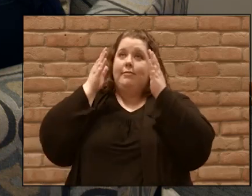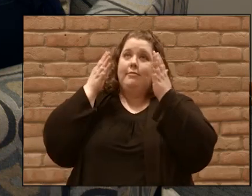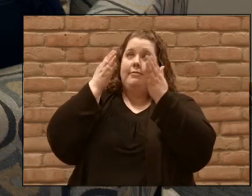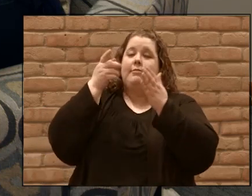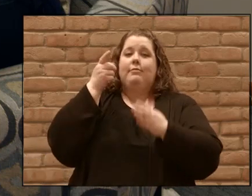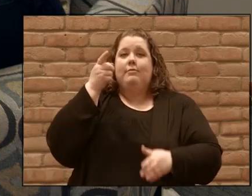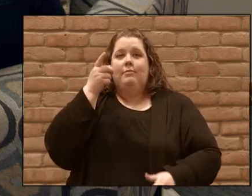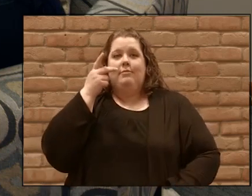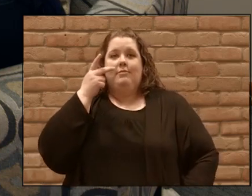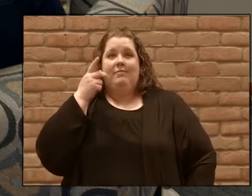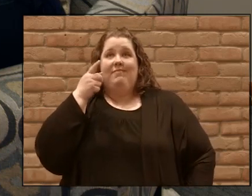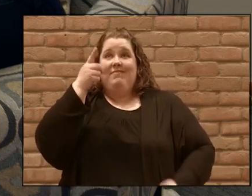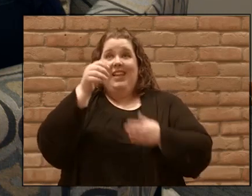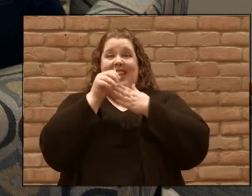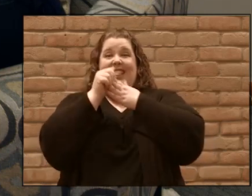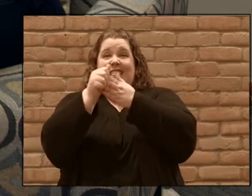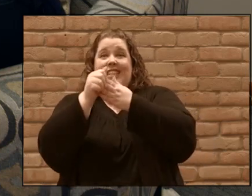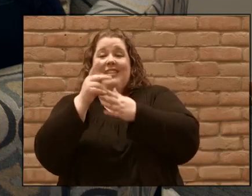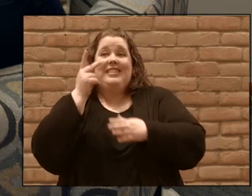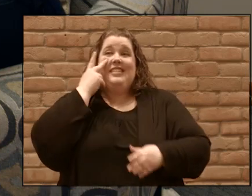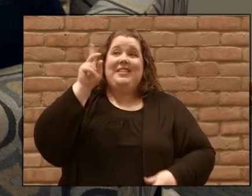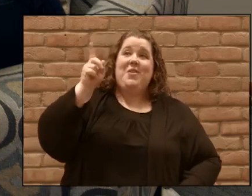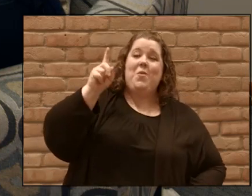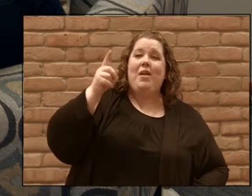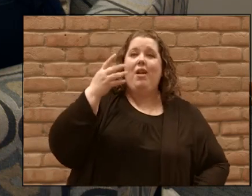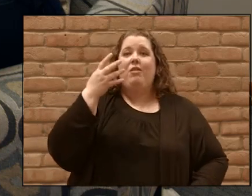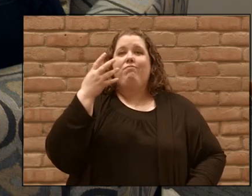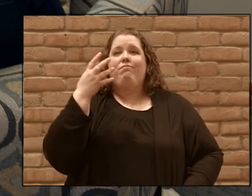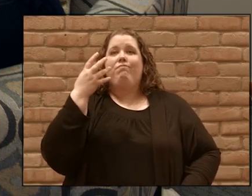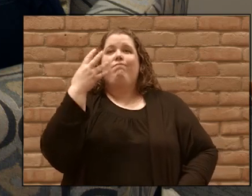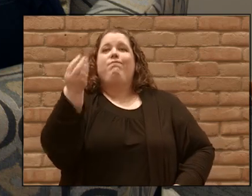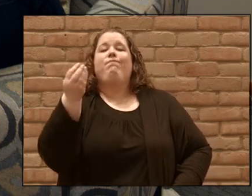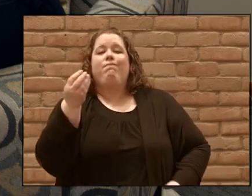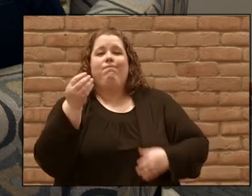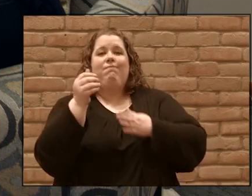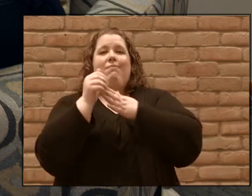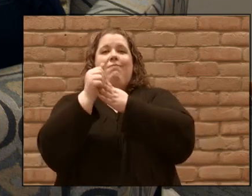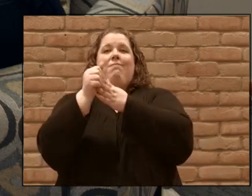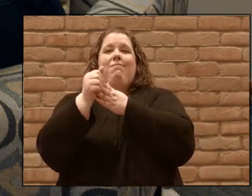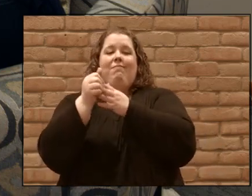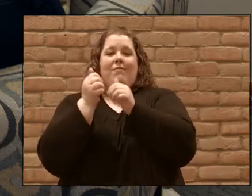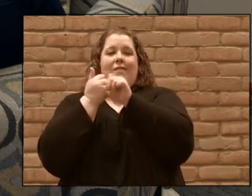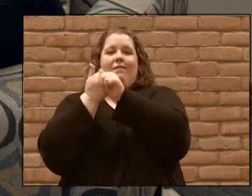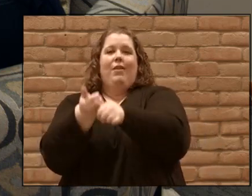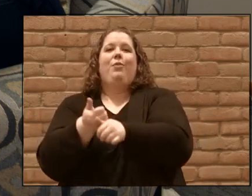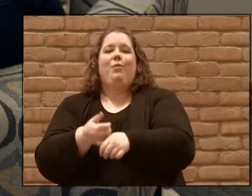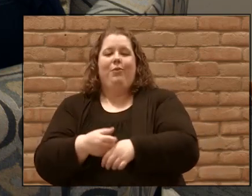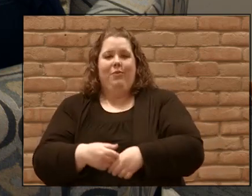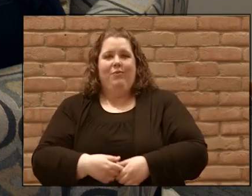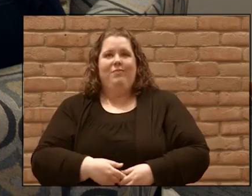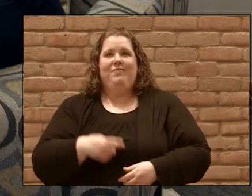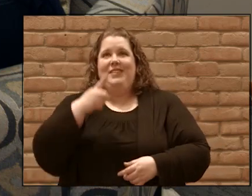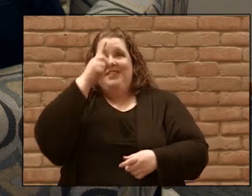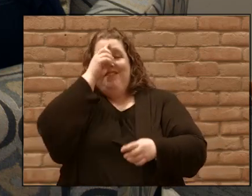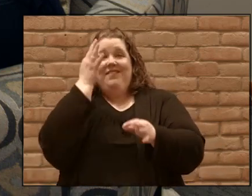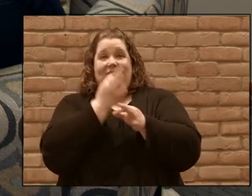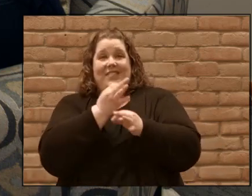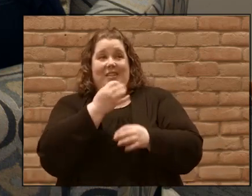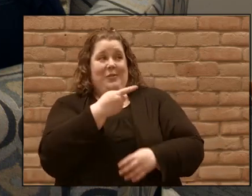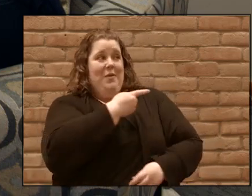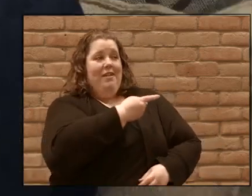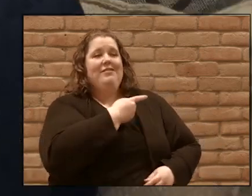see where he leads you like he's been very faithful to us so just keep following